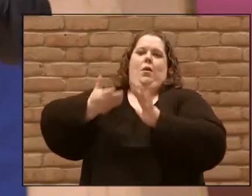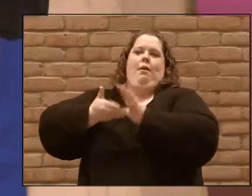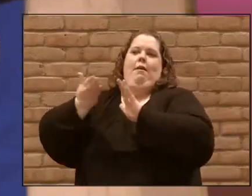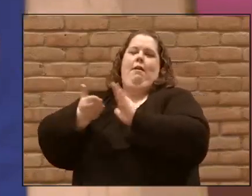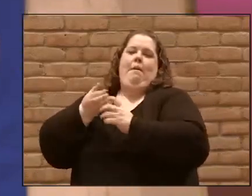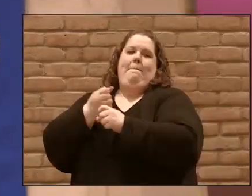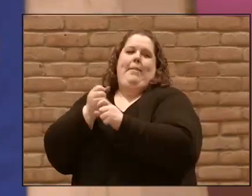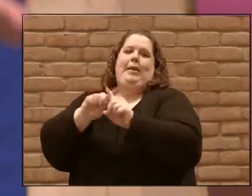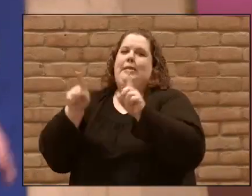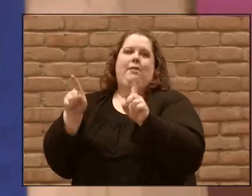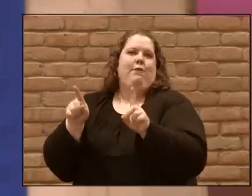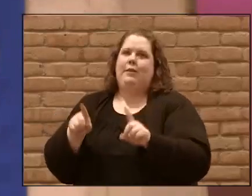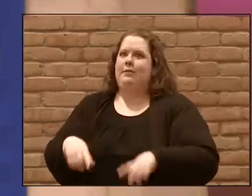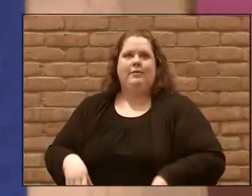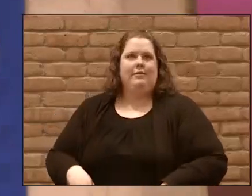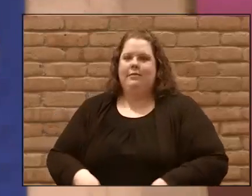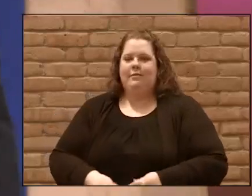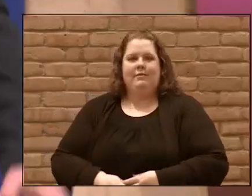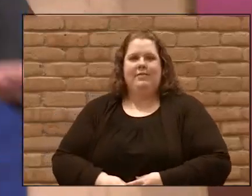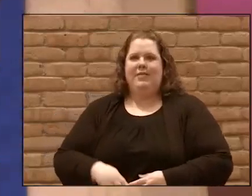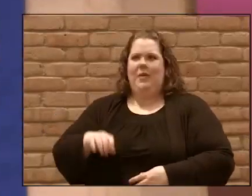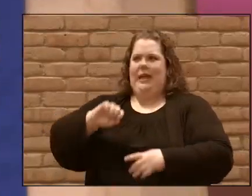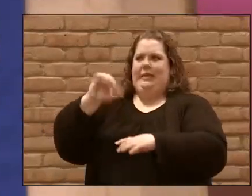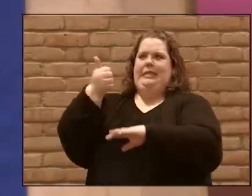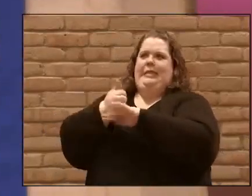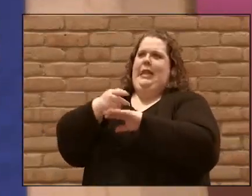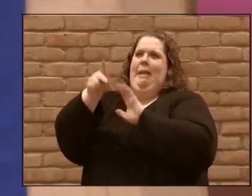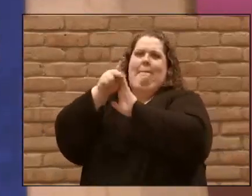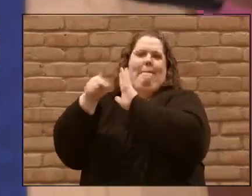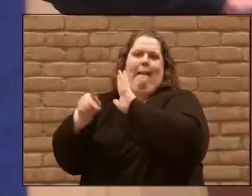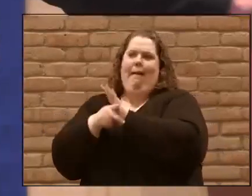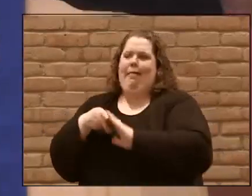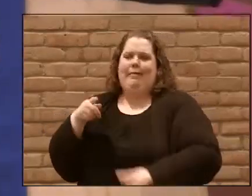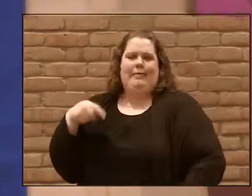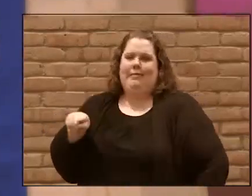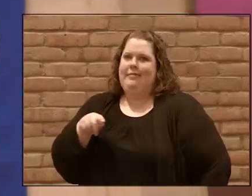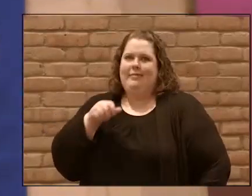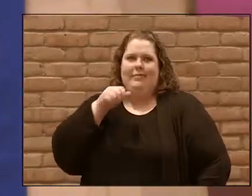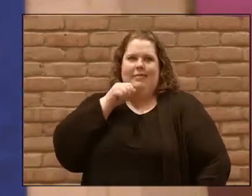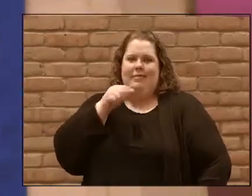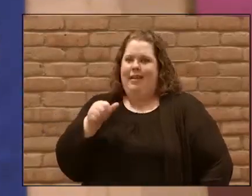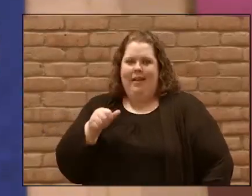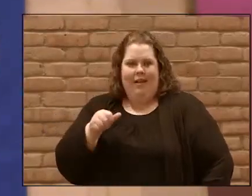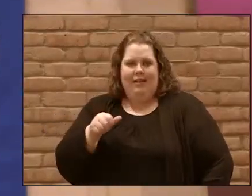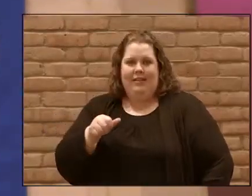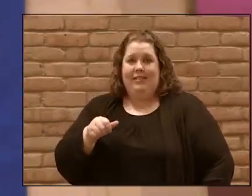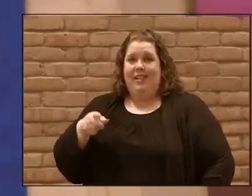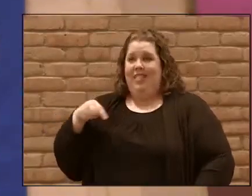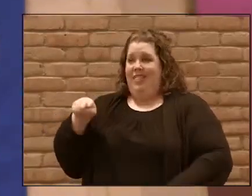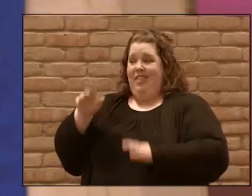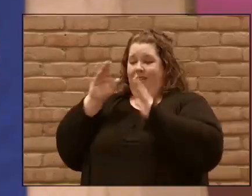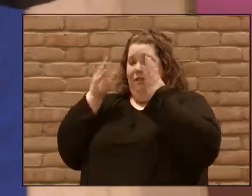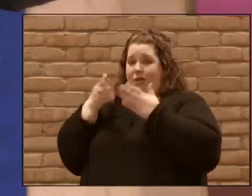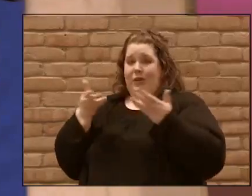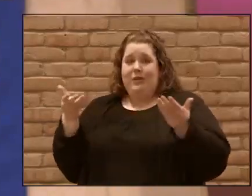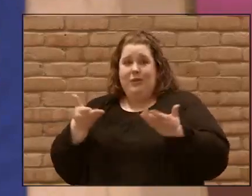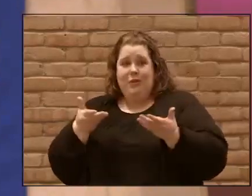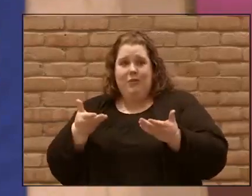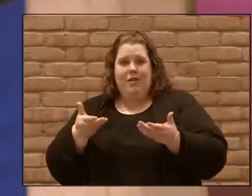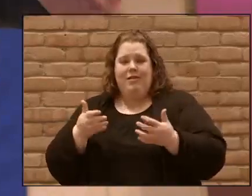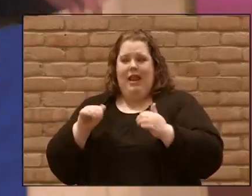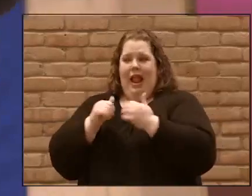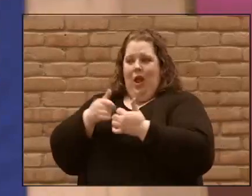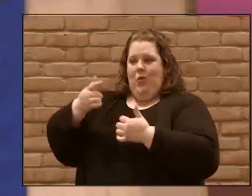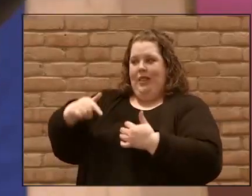There was no way that they were going to be setting policy. It wasn't even on their radar. Instead, they were focused on how do we live